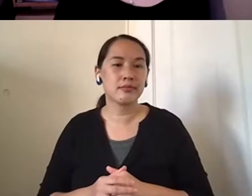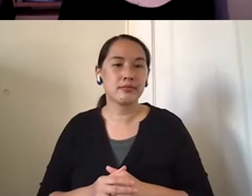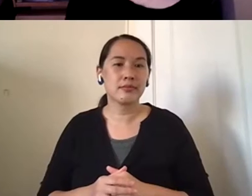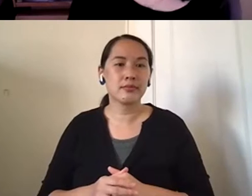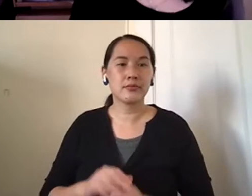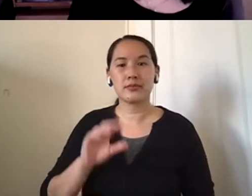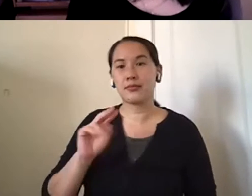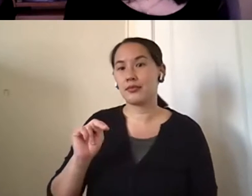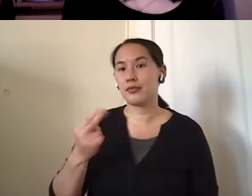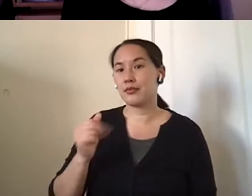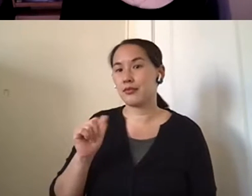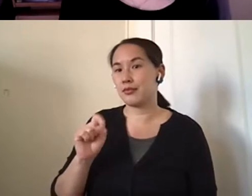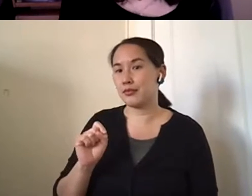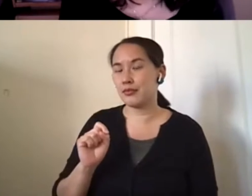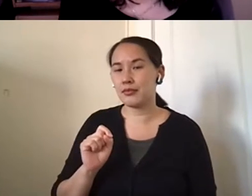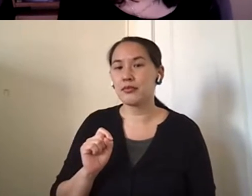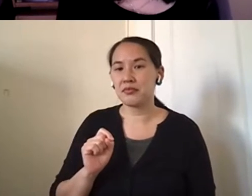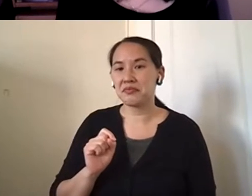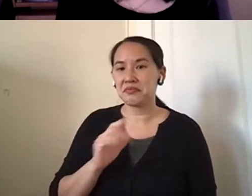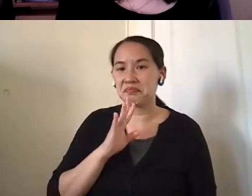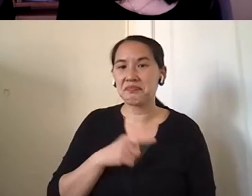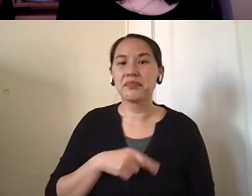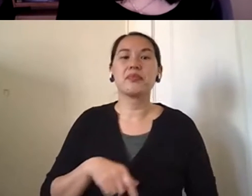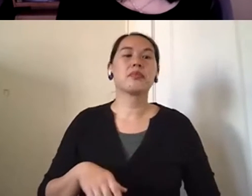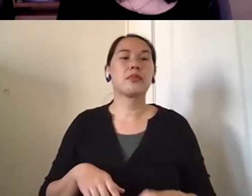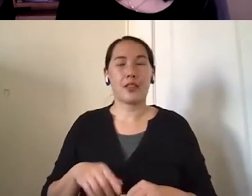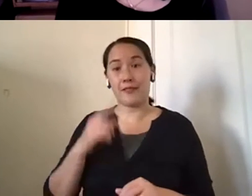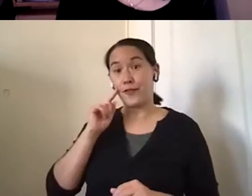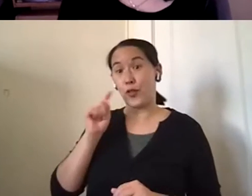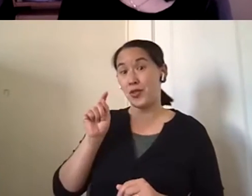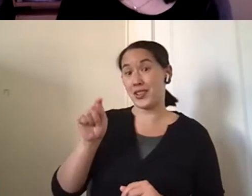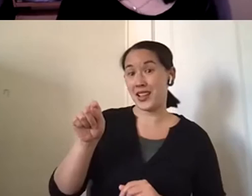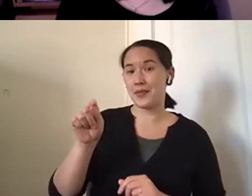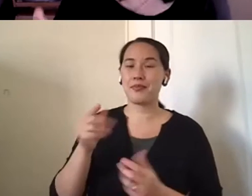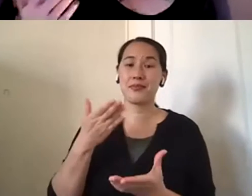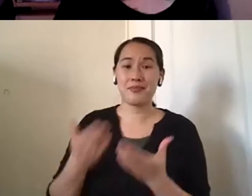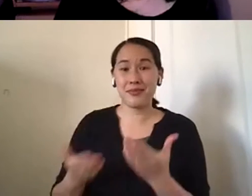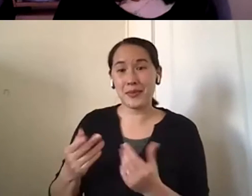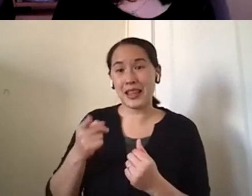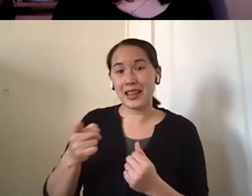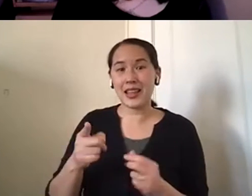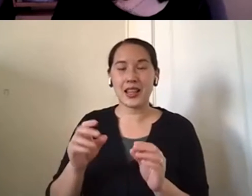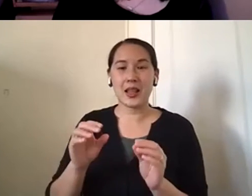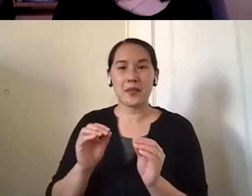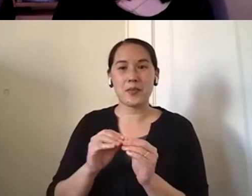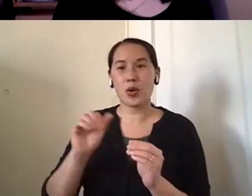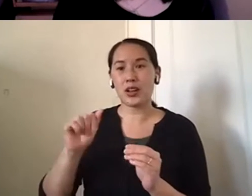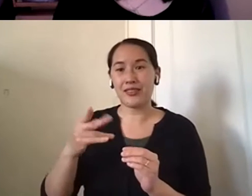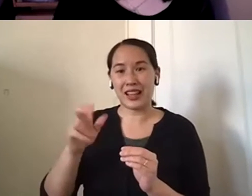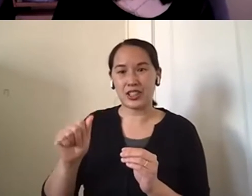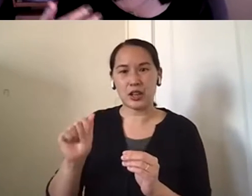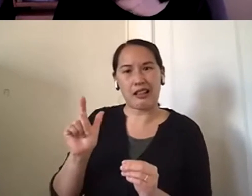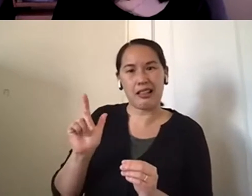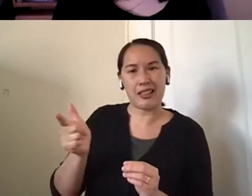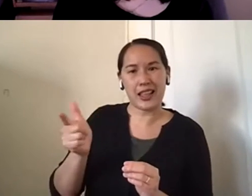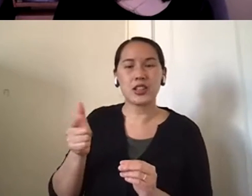And I think music is often, especially for, um, for him, he might've had a more, more aphasia in the later, in the moderate to late stages